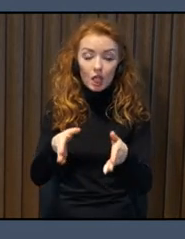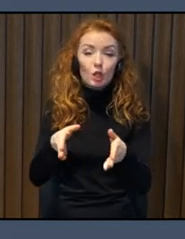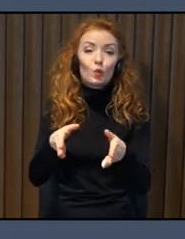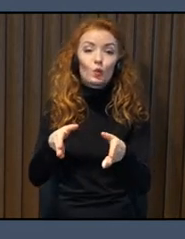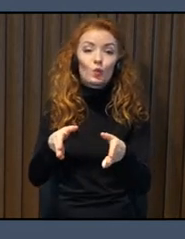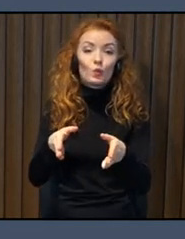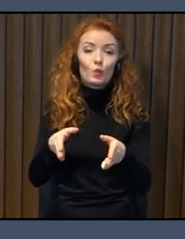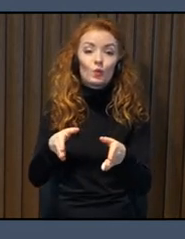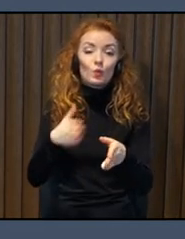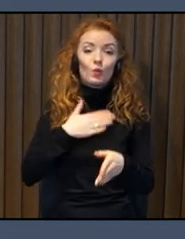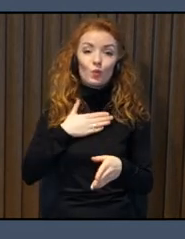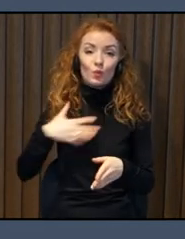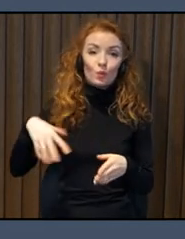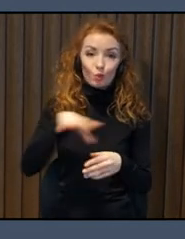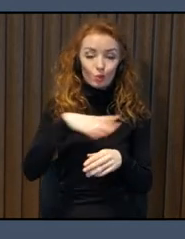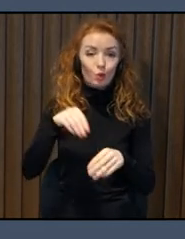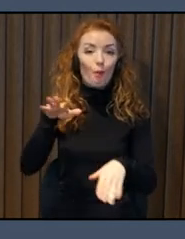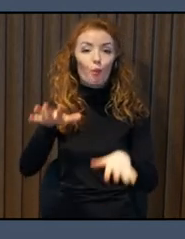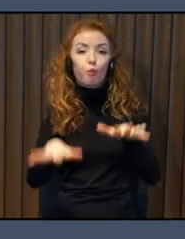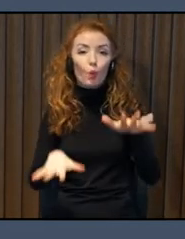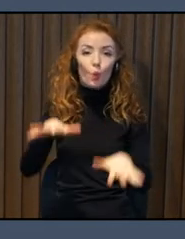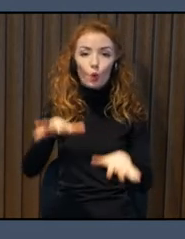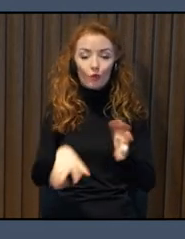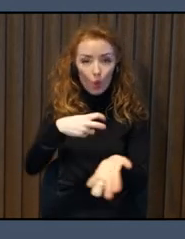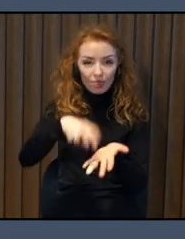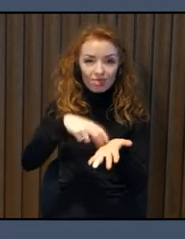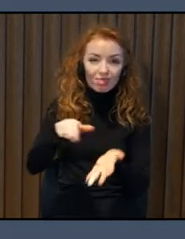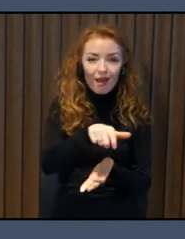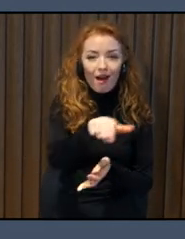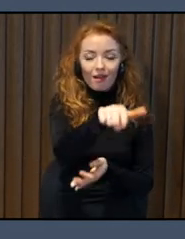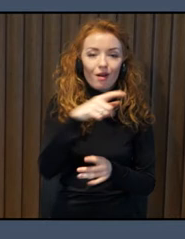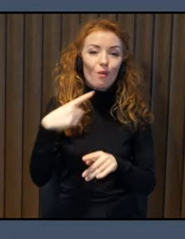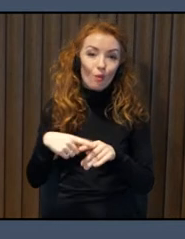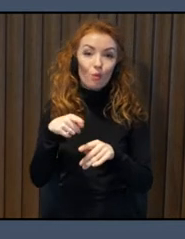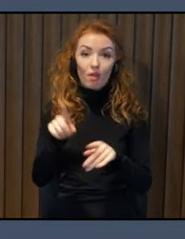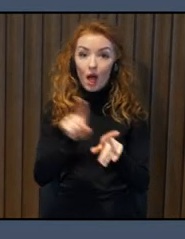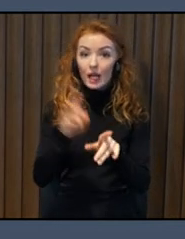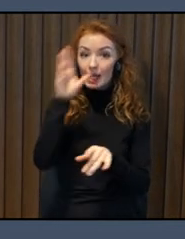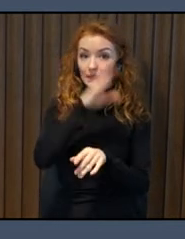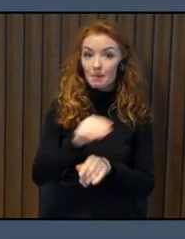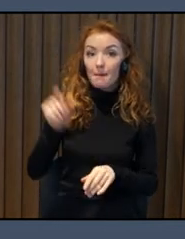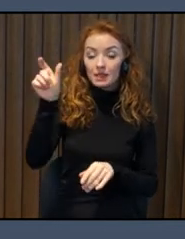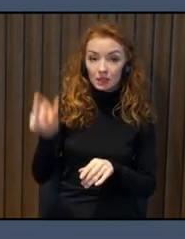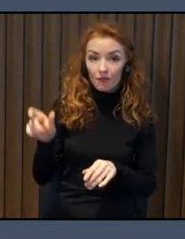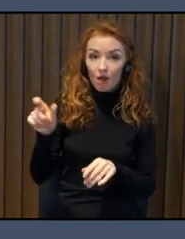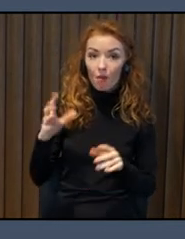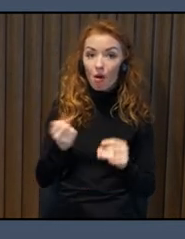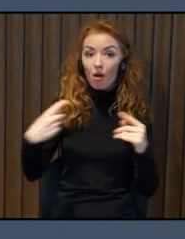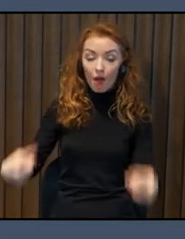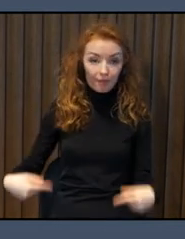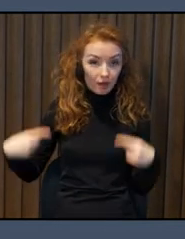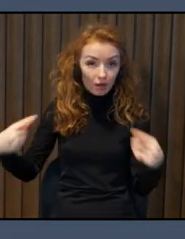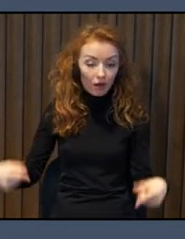and it is wheelchair accessible with accessible resting spaces all along. It also